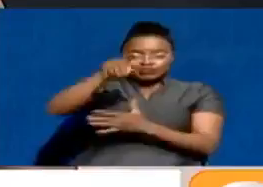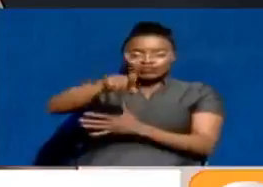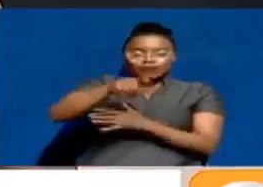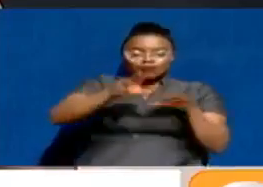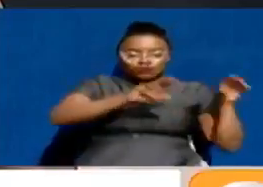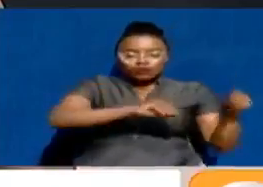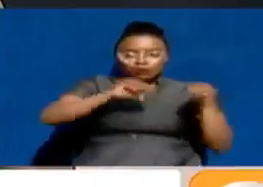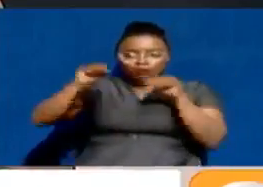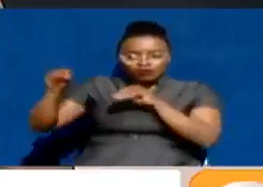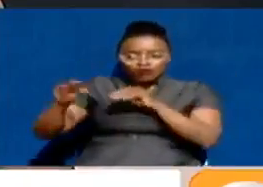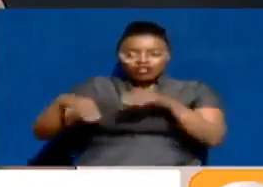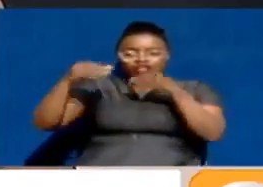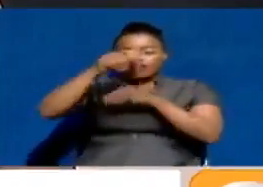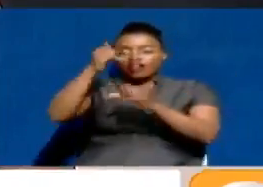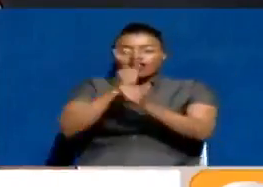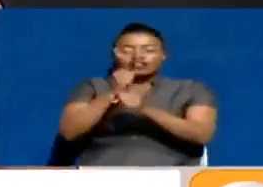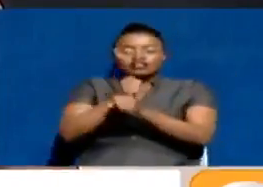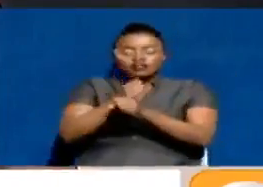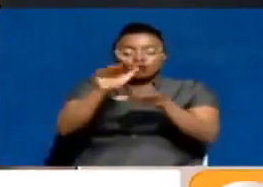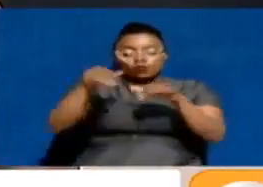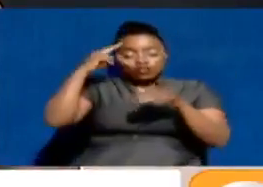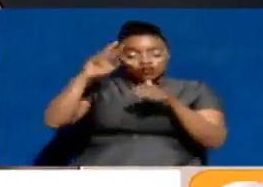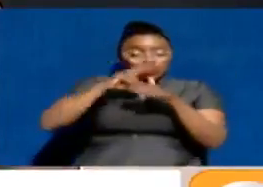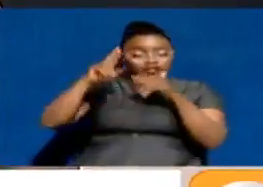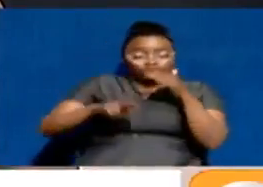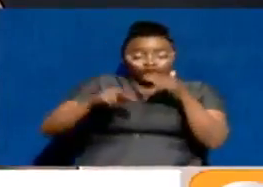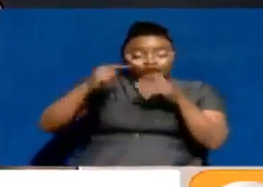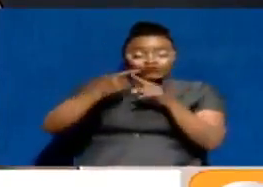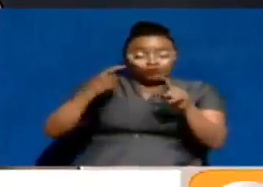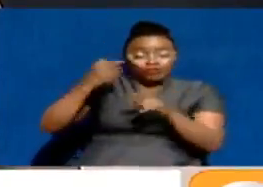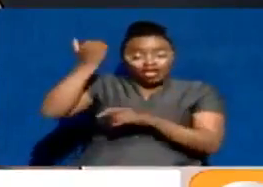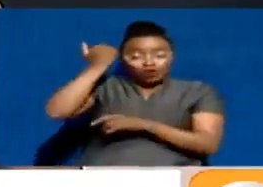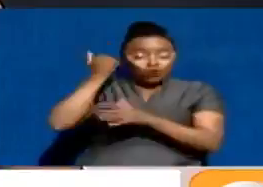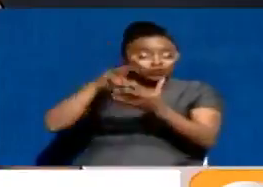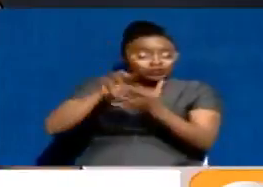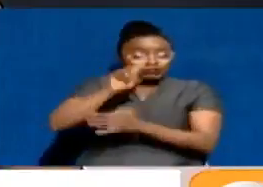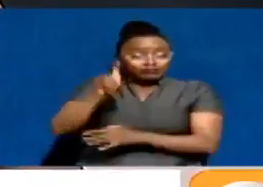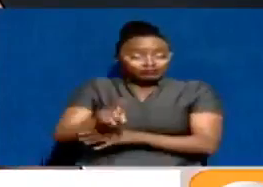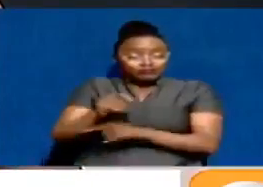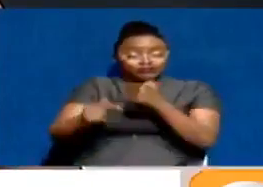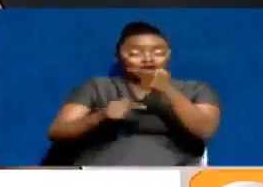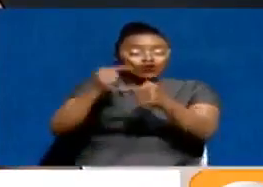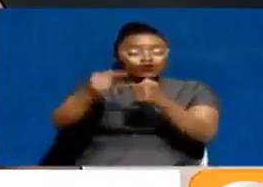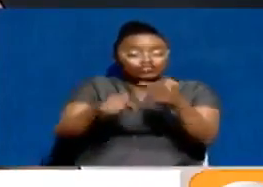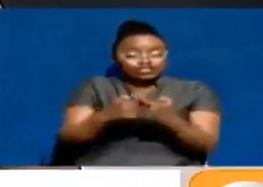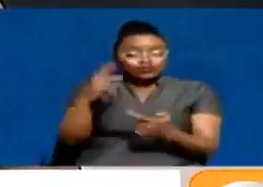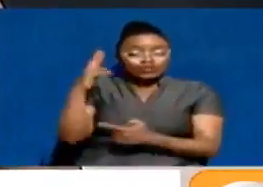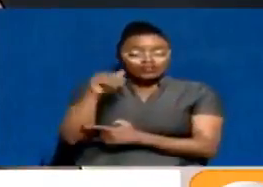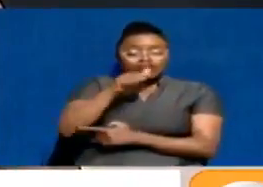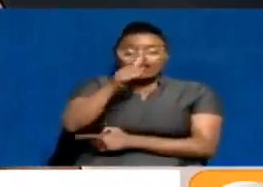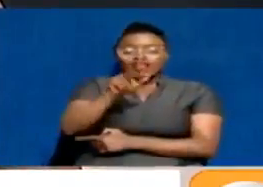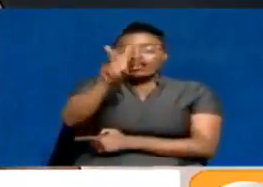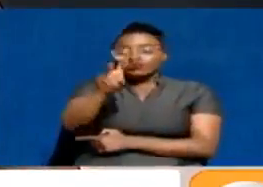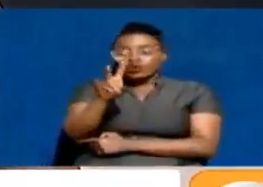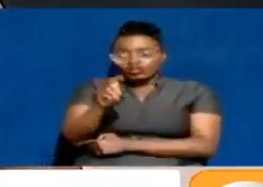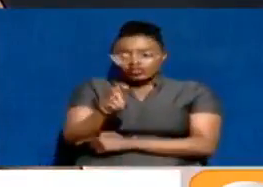relocated, given another job awaiting the outcome of the trial? Well, why continue to subject him and the other 20,